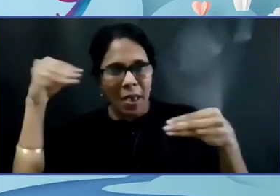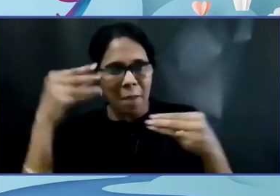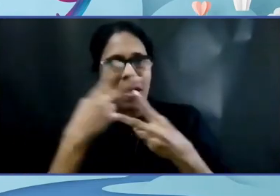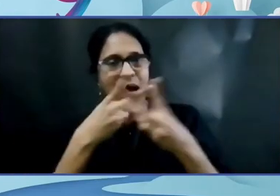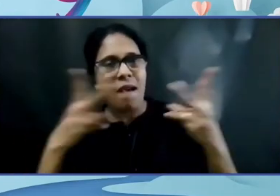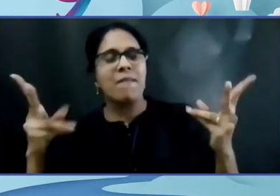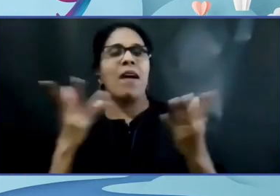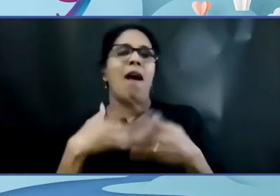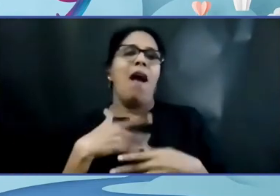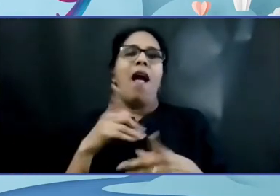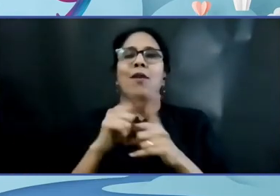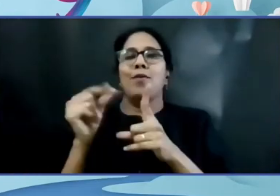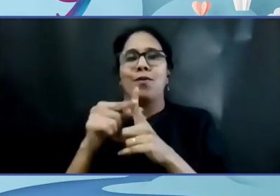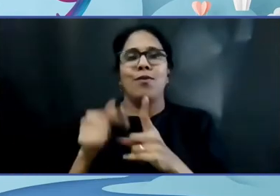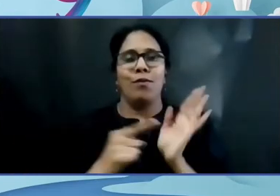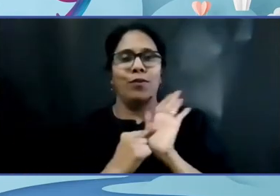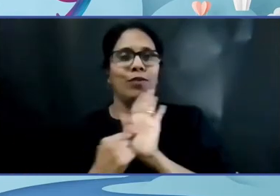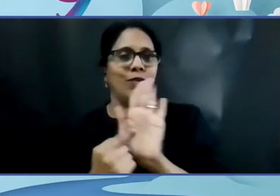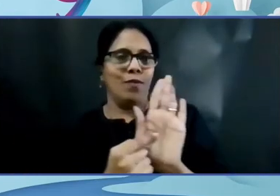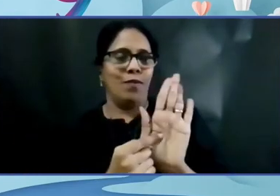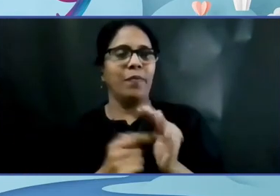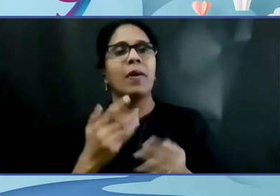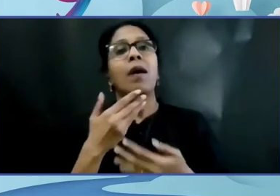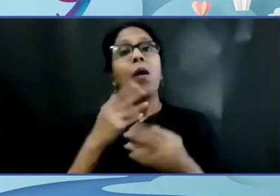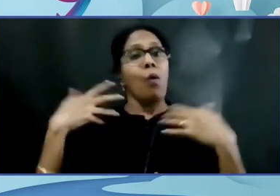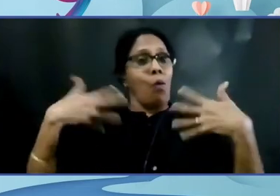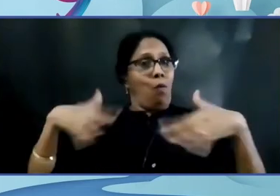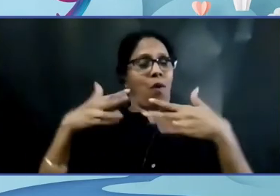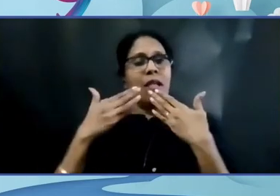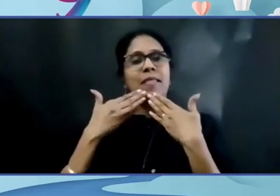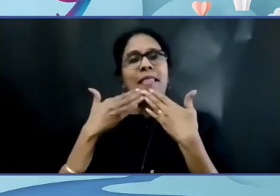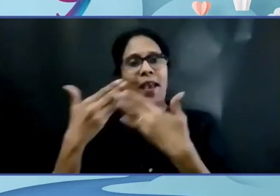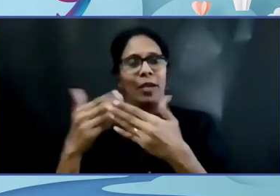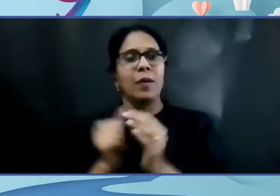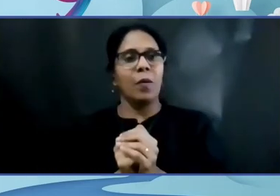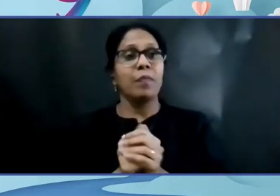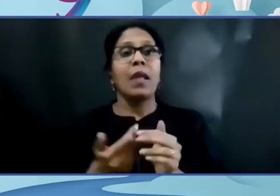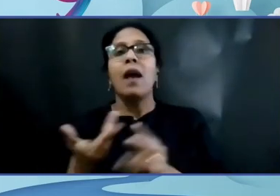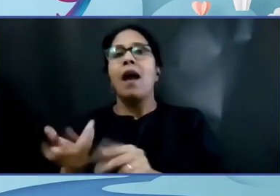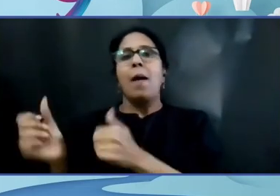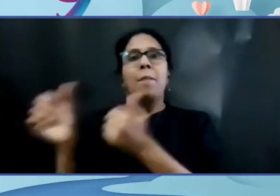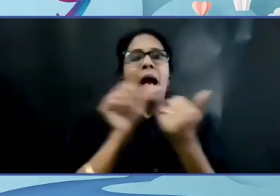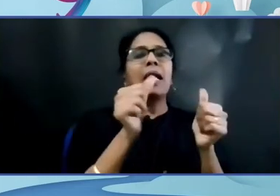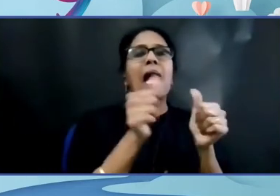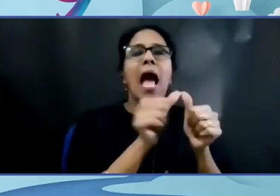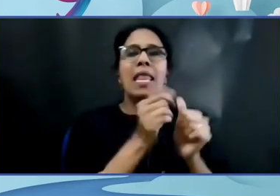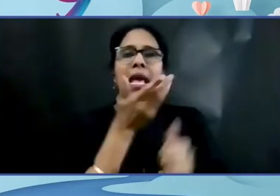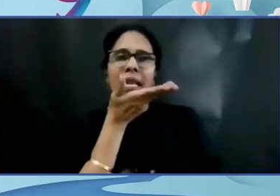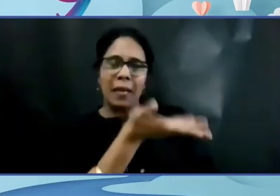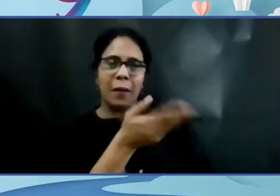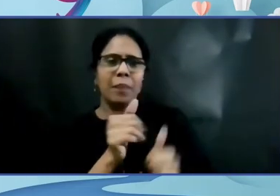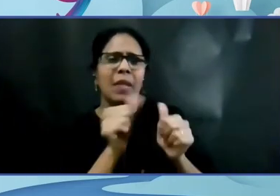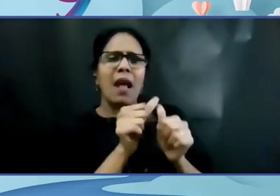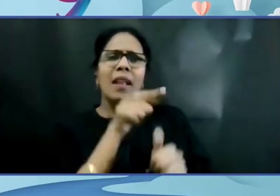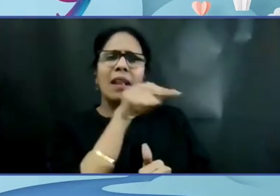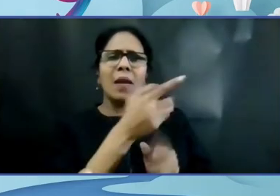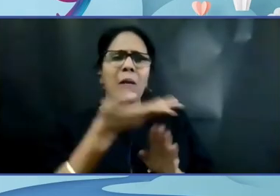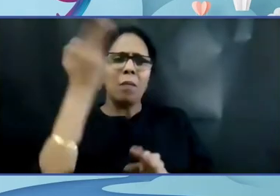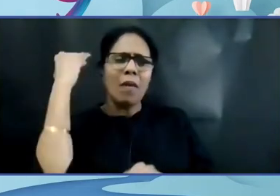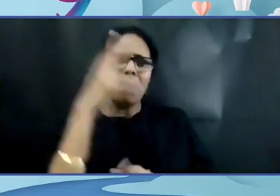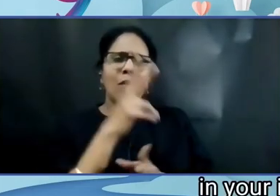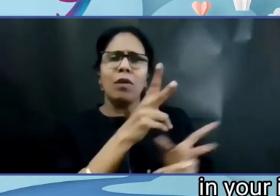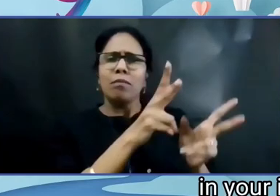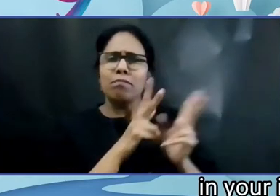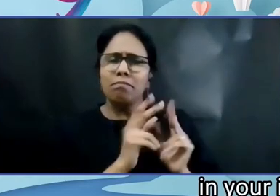Wonderful. Thank you. Moving back to Ananya. Ananya, you mentioned you have dyslexia